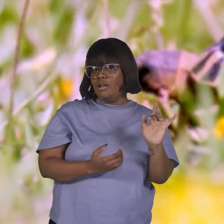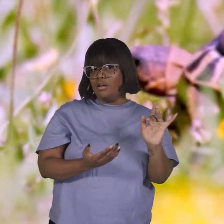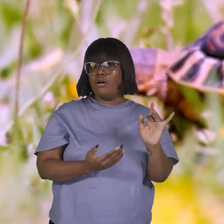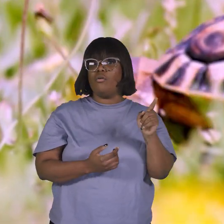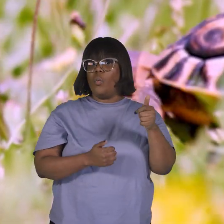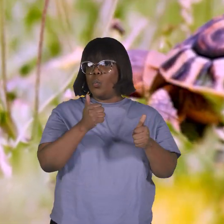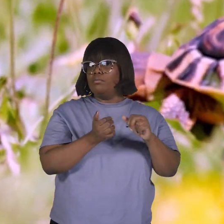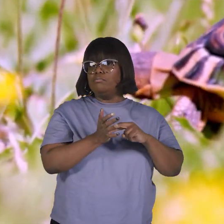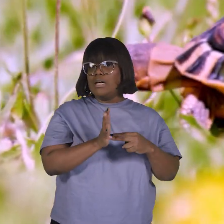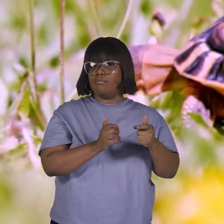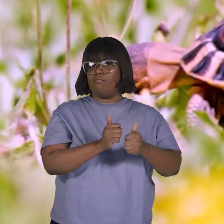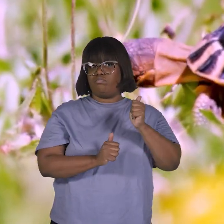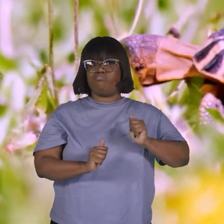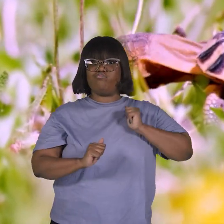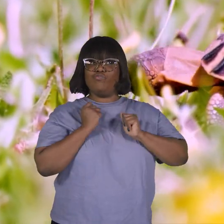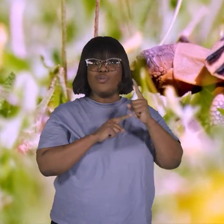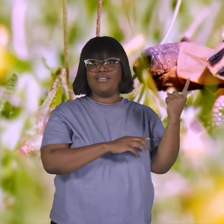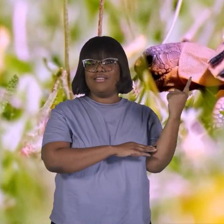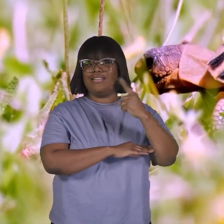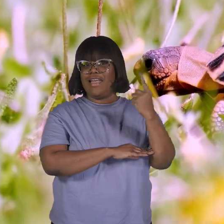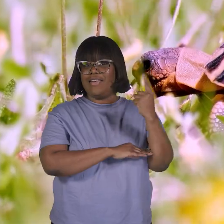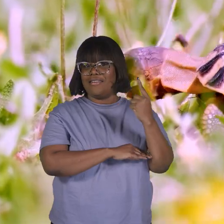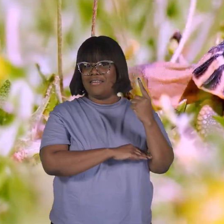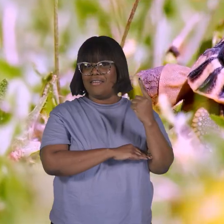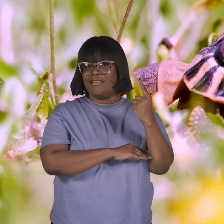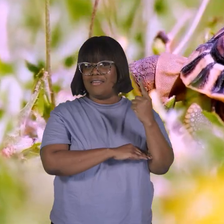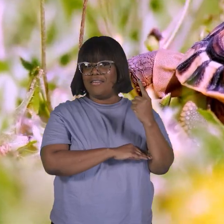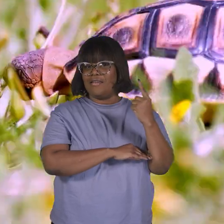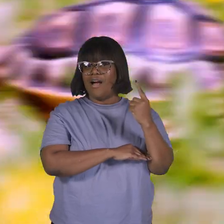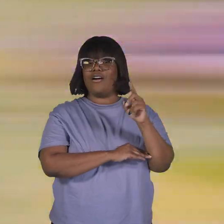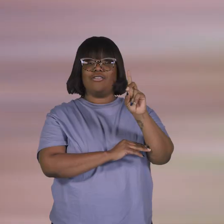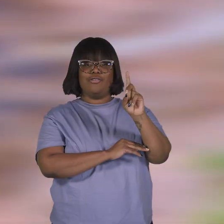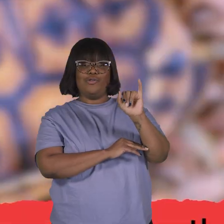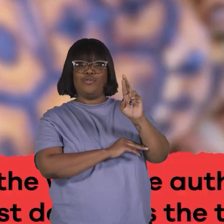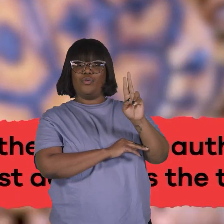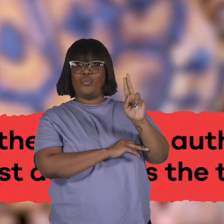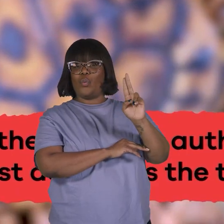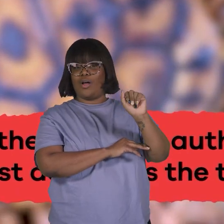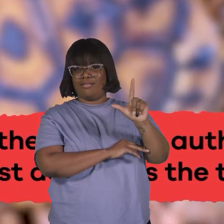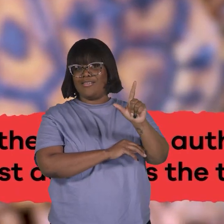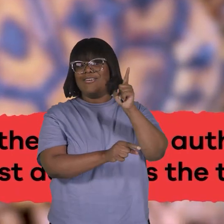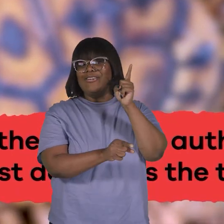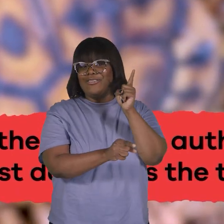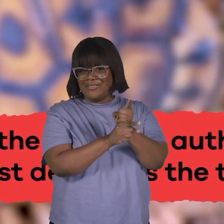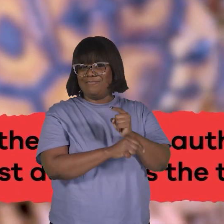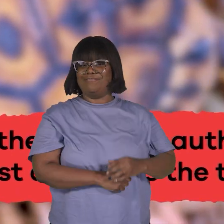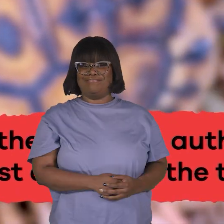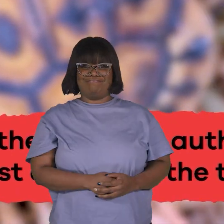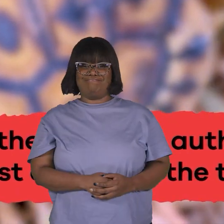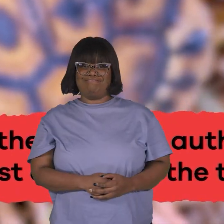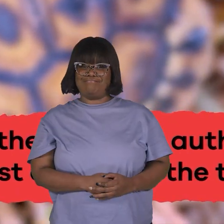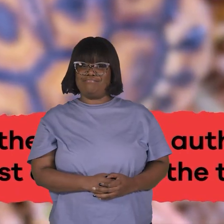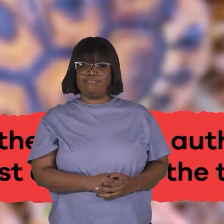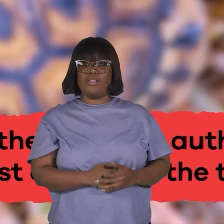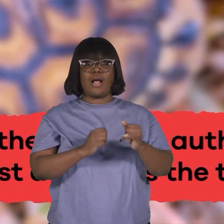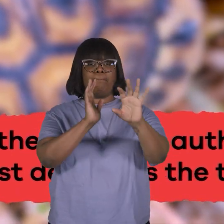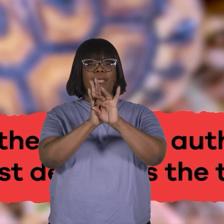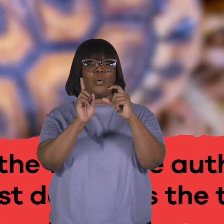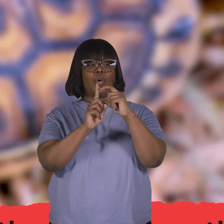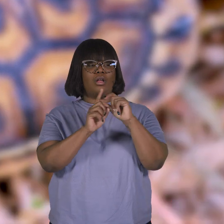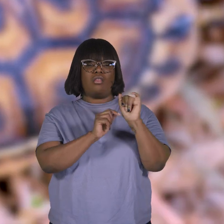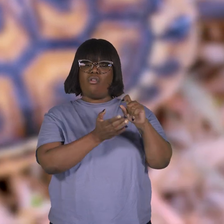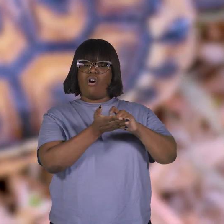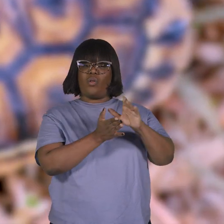during the day. The correct answer is diurnal. Choose the word the author would say best describes the